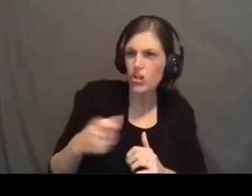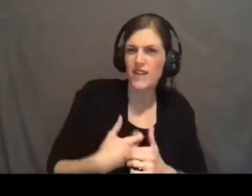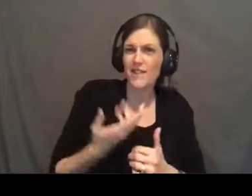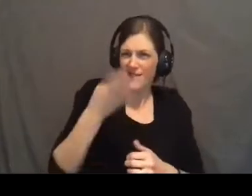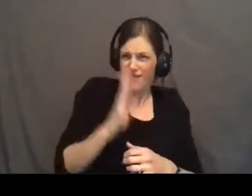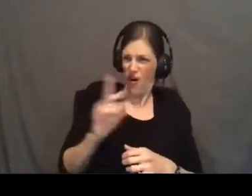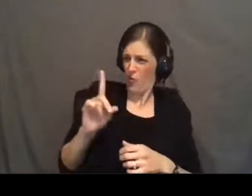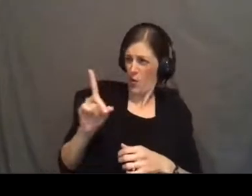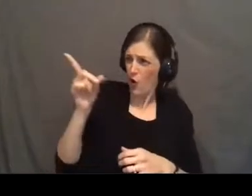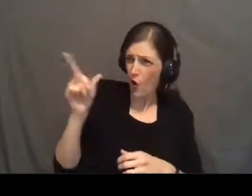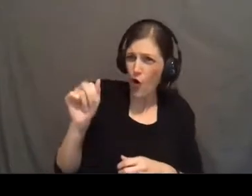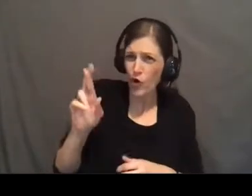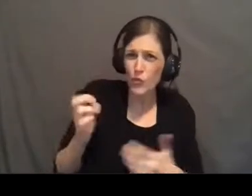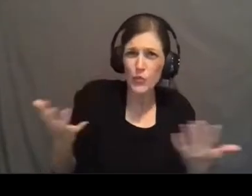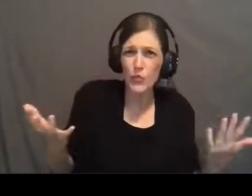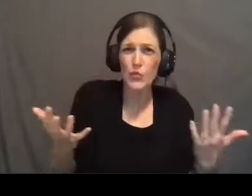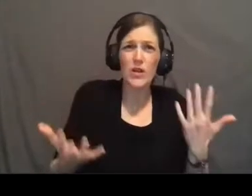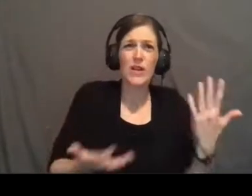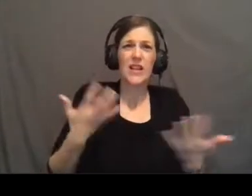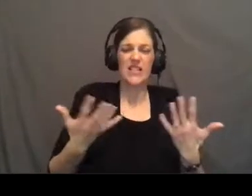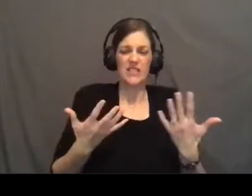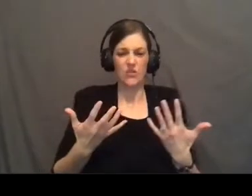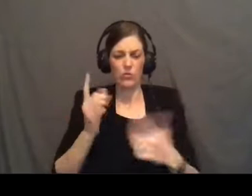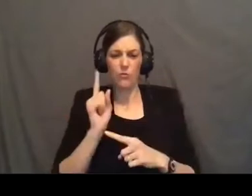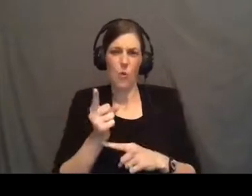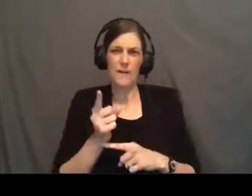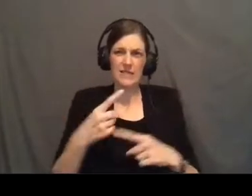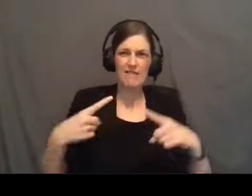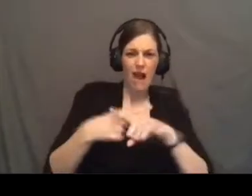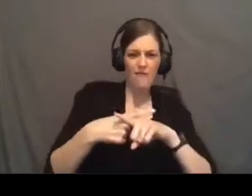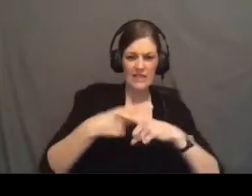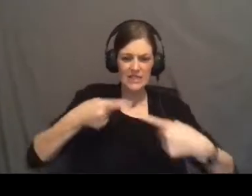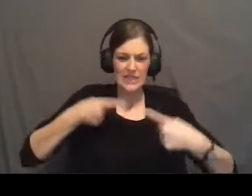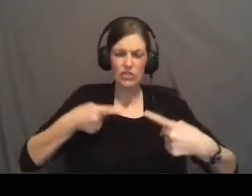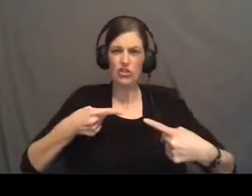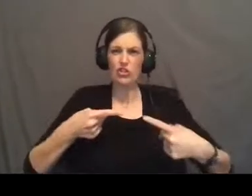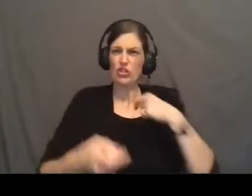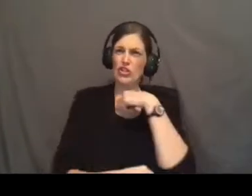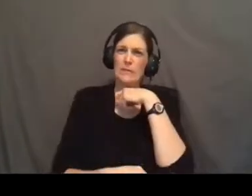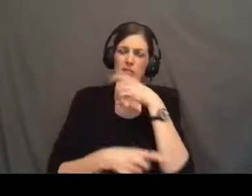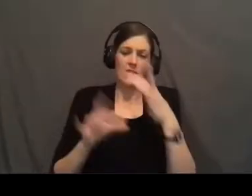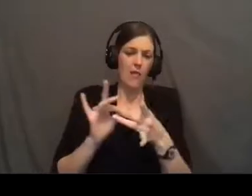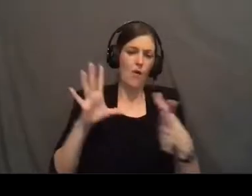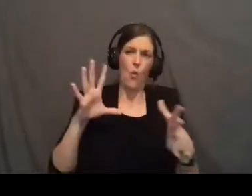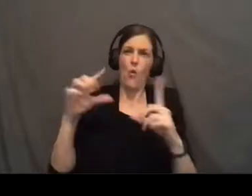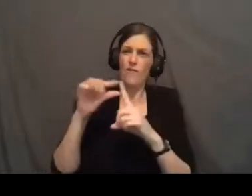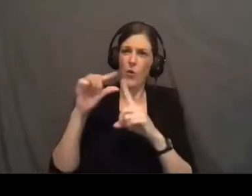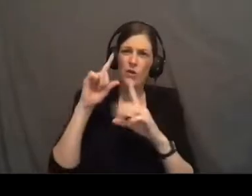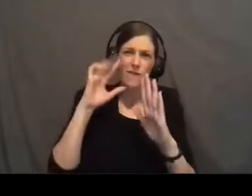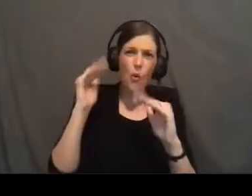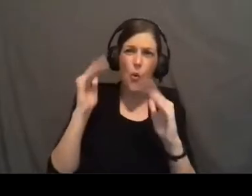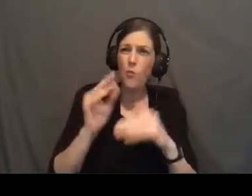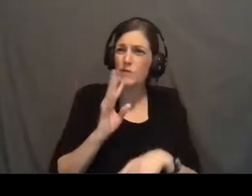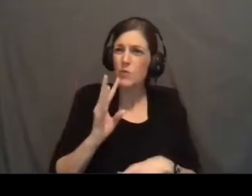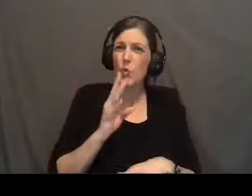where are you? And it's those moments of conflict and tension where you are tempted to let go of the words of hope that are spoken